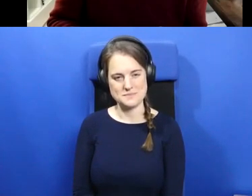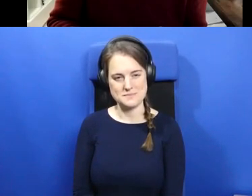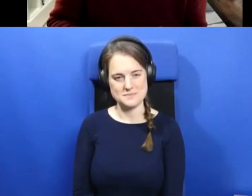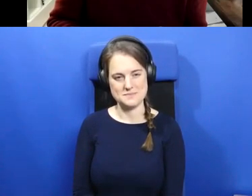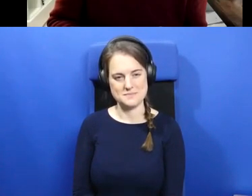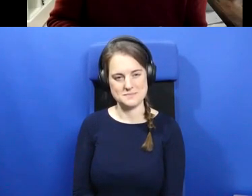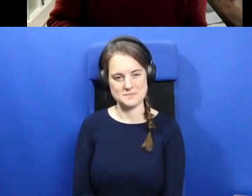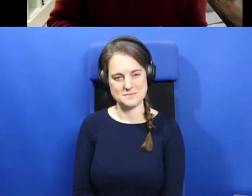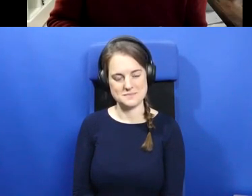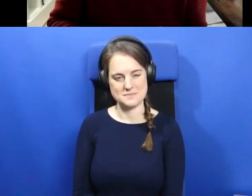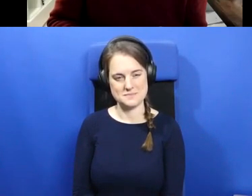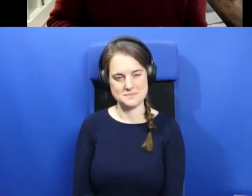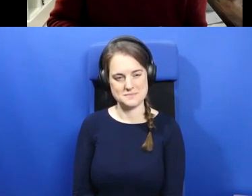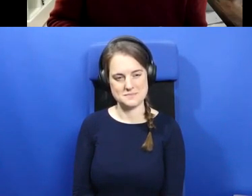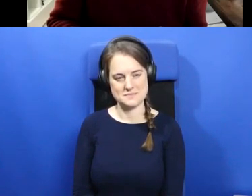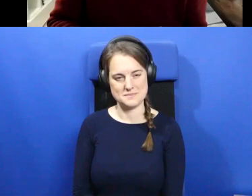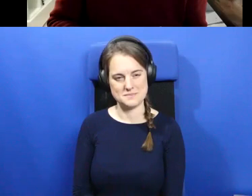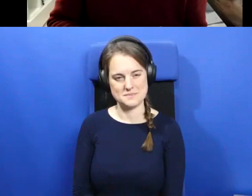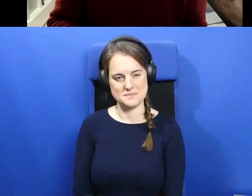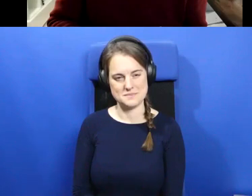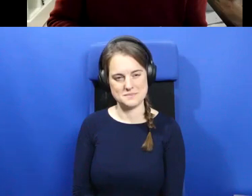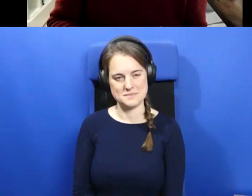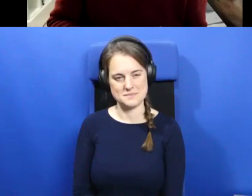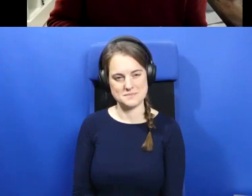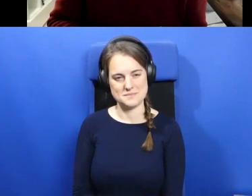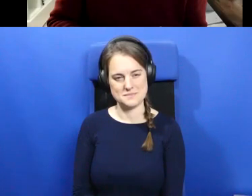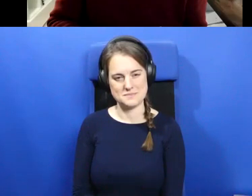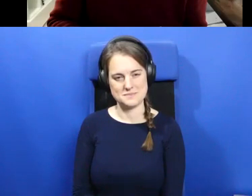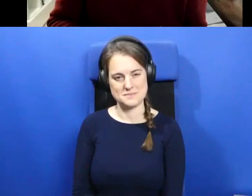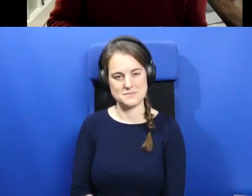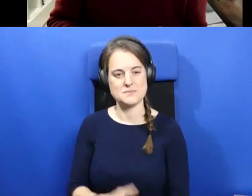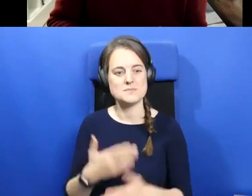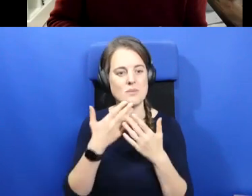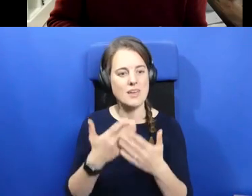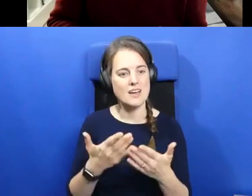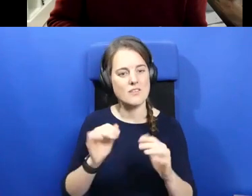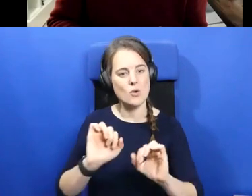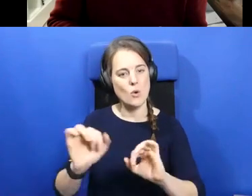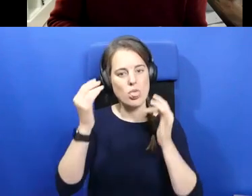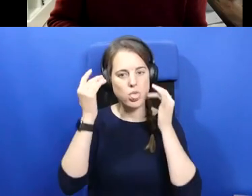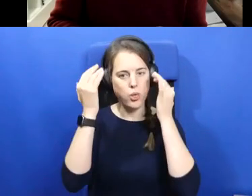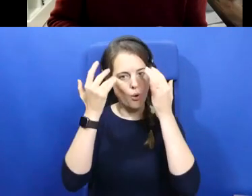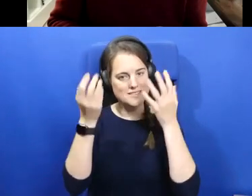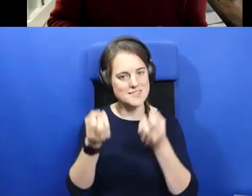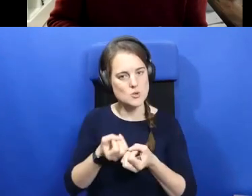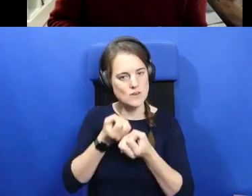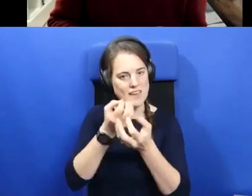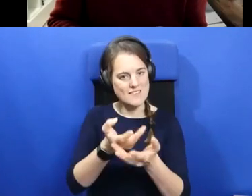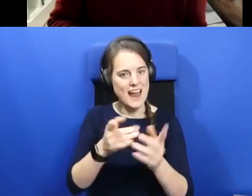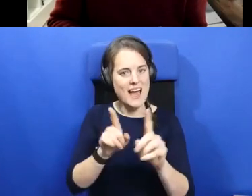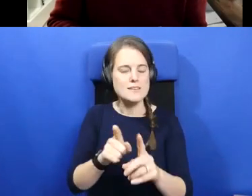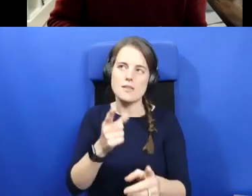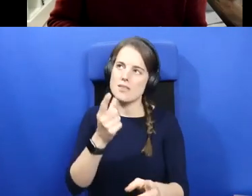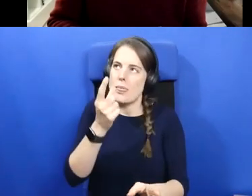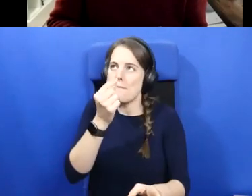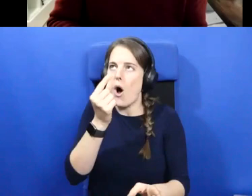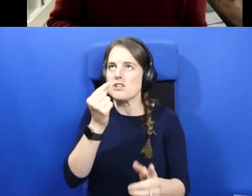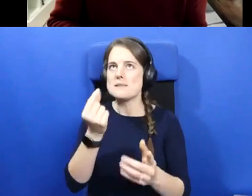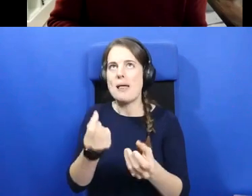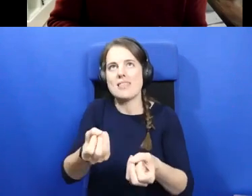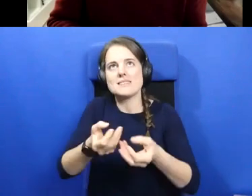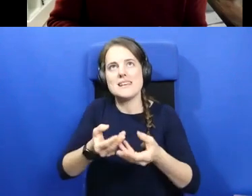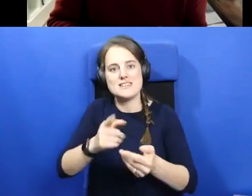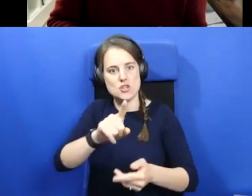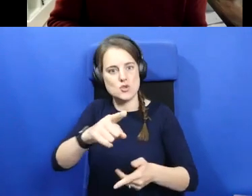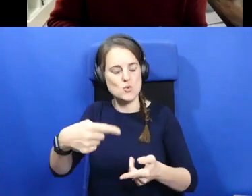on the thoughts that you have given us and on the possibilities, uh, you have presented